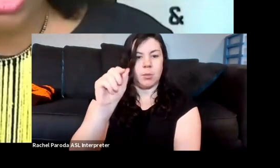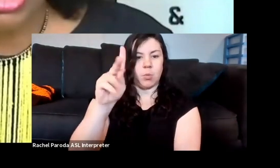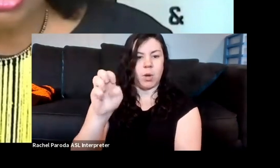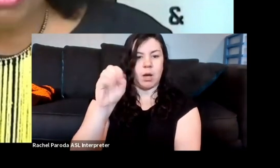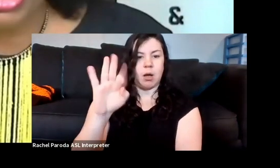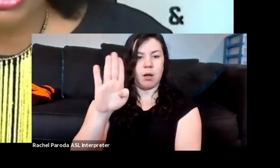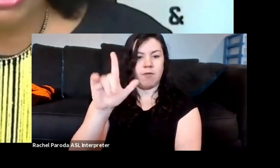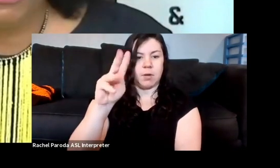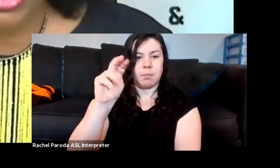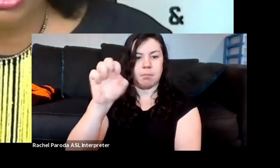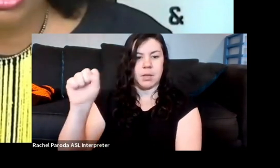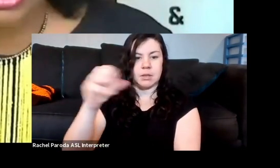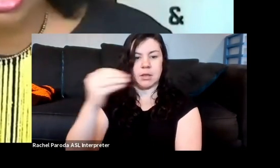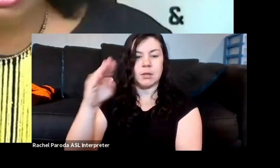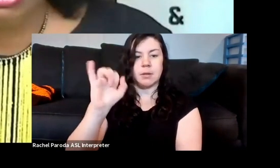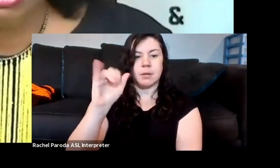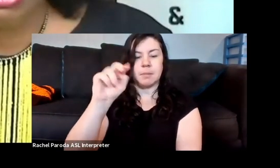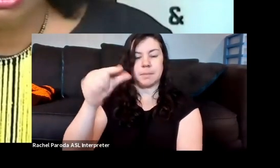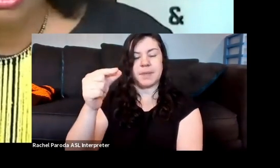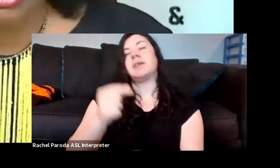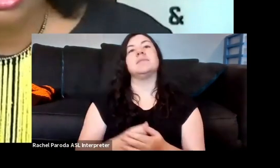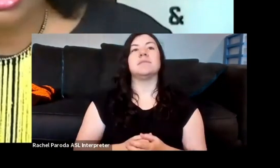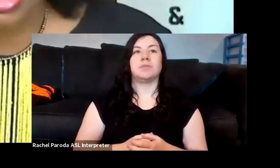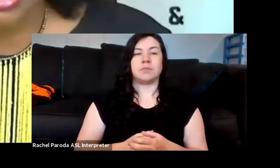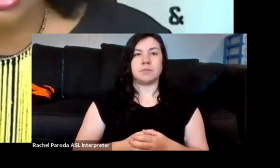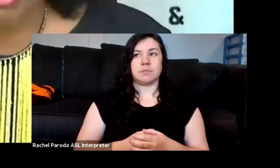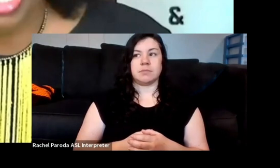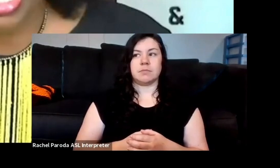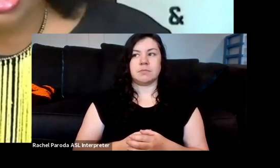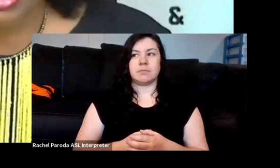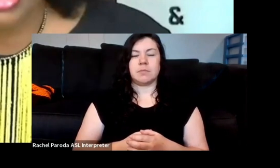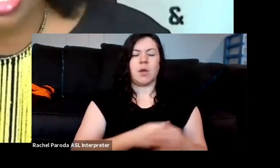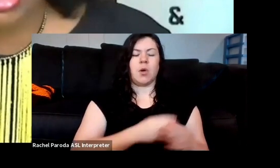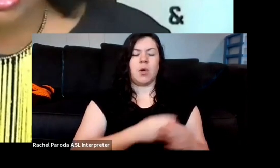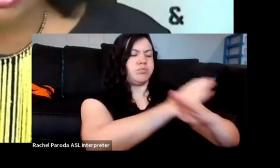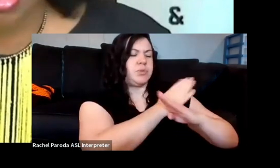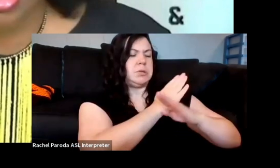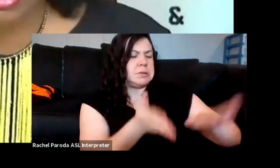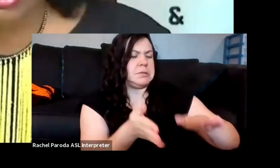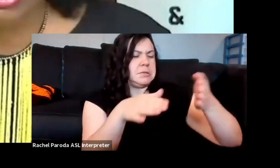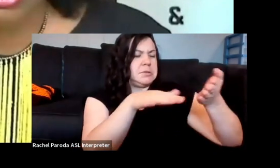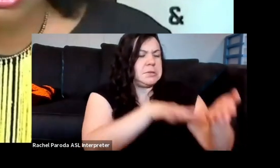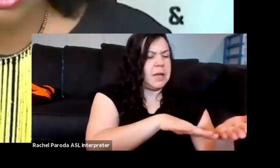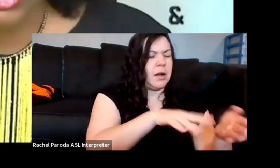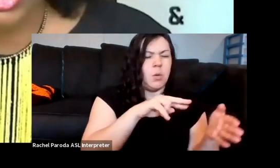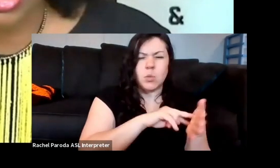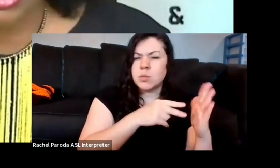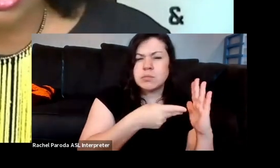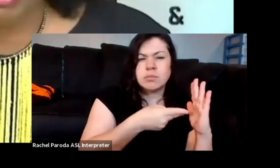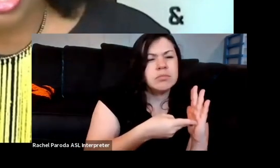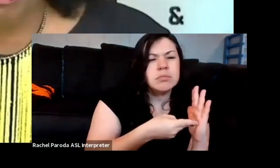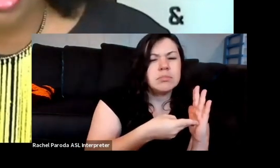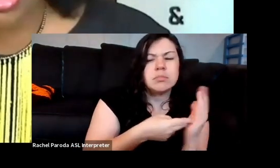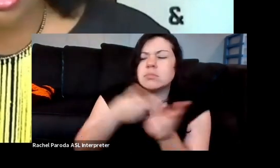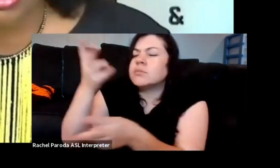What does it mean to defend the dead, to tend to the Black dead and dying, to tend